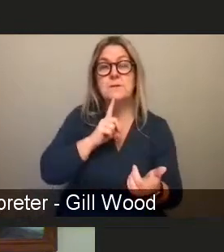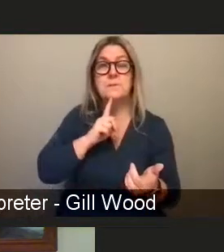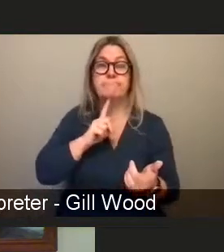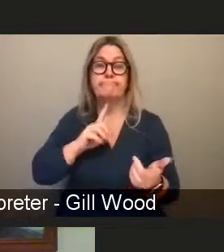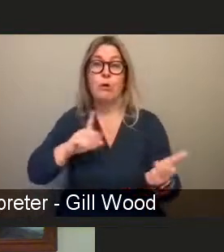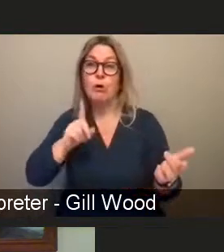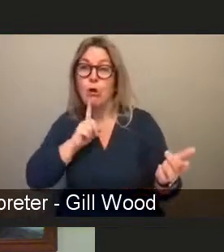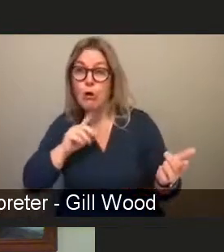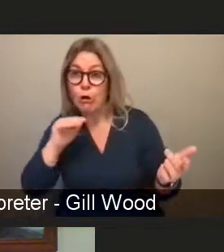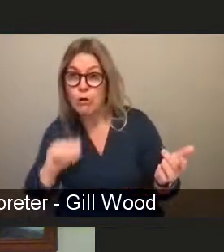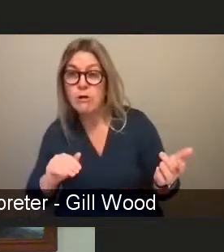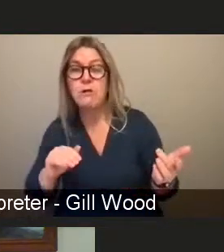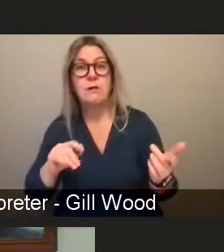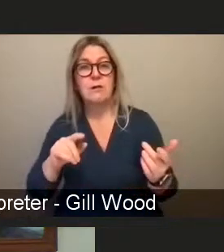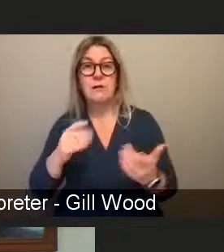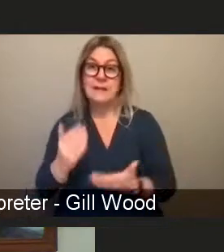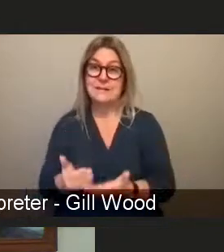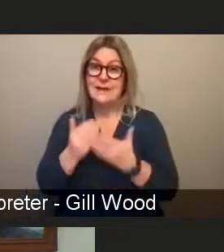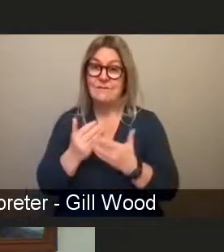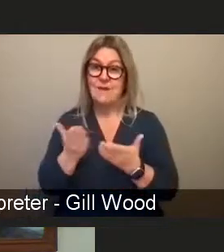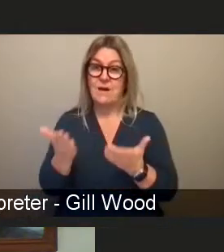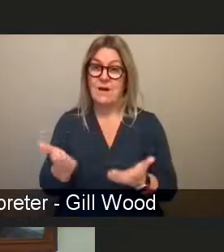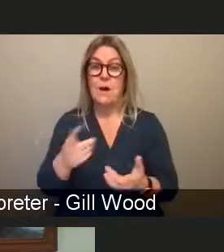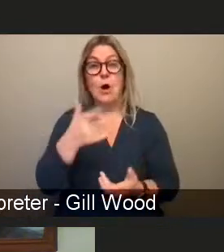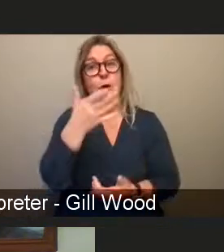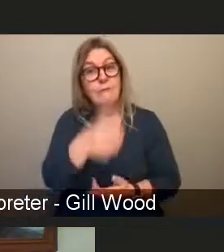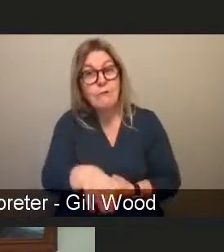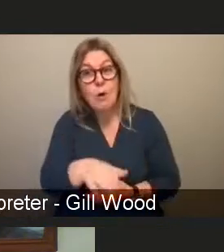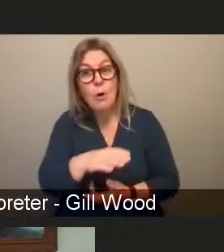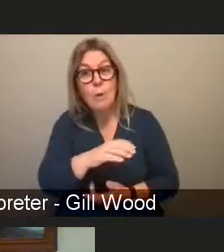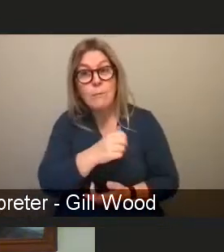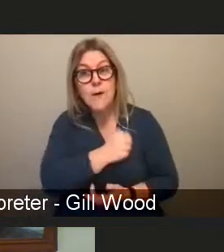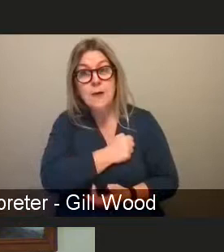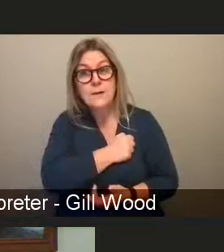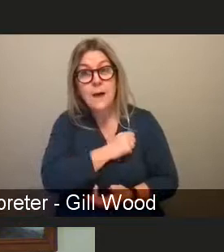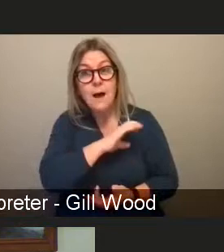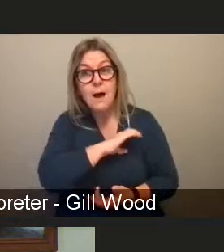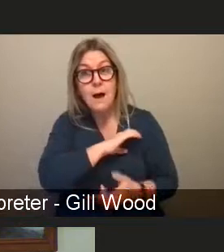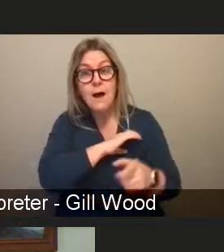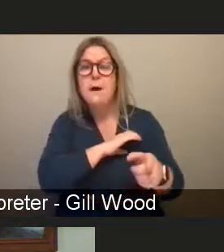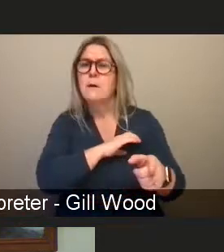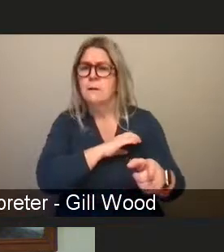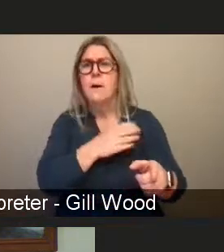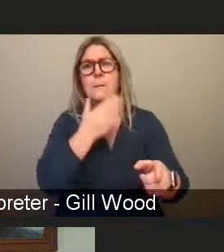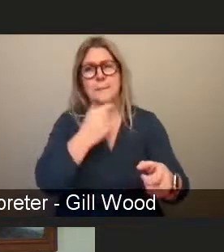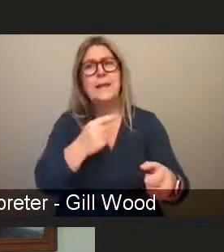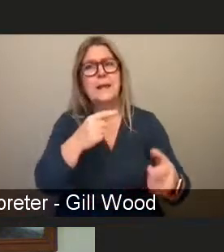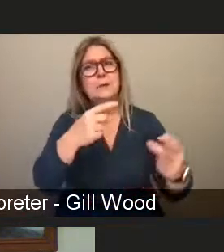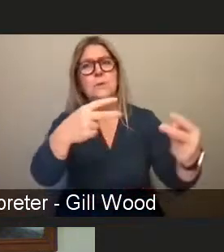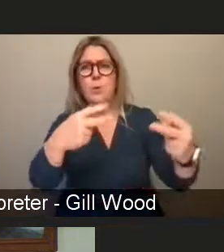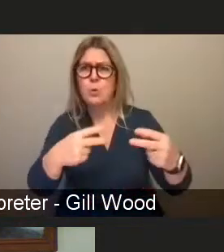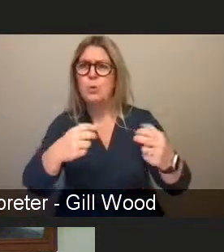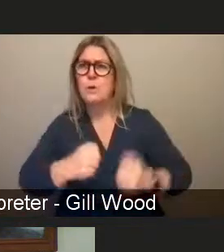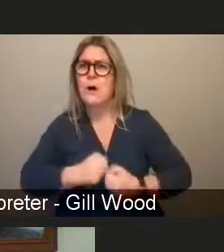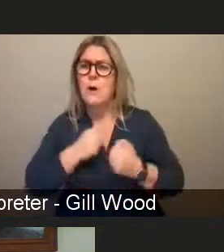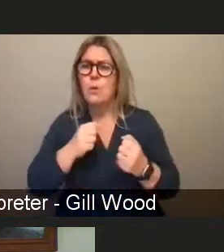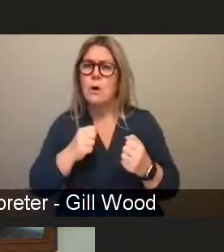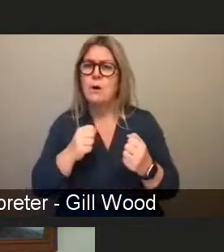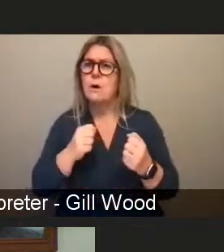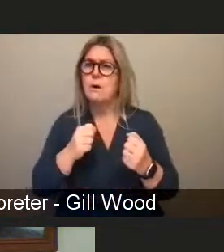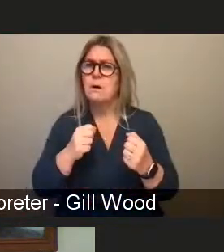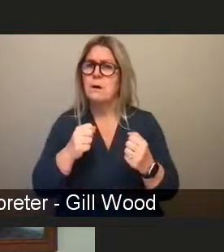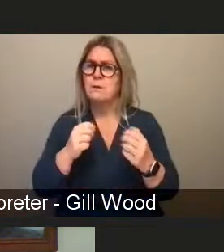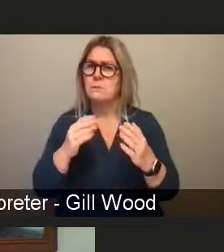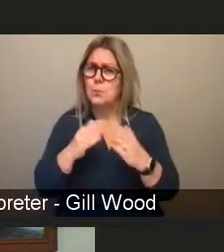um well if you're from toronto canada then i recommend that you look at our domestic abuse law um uh which